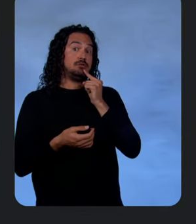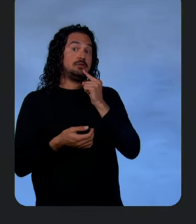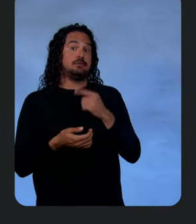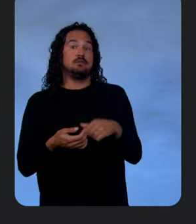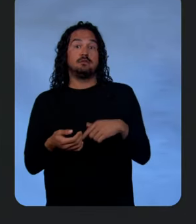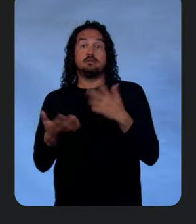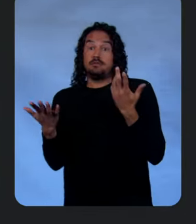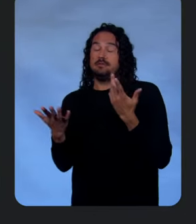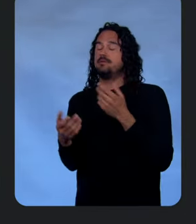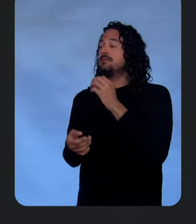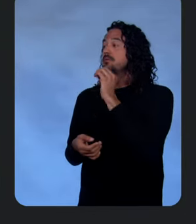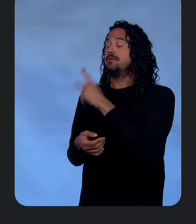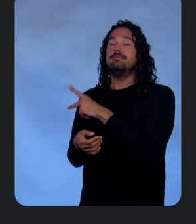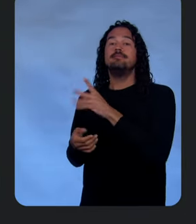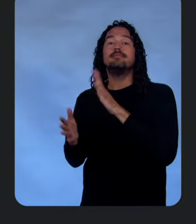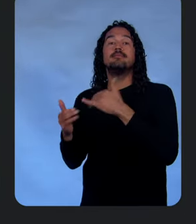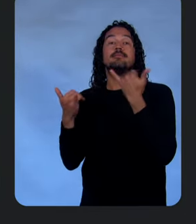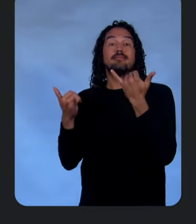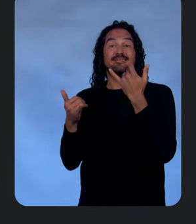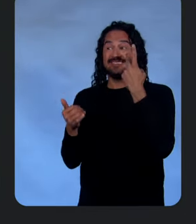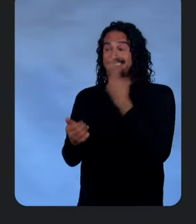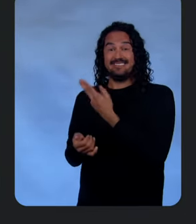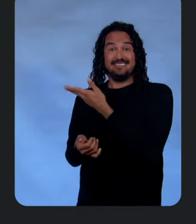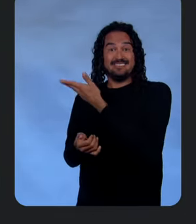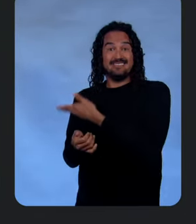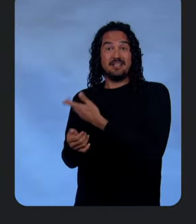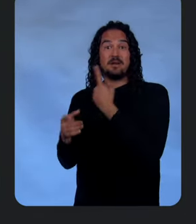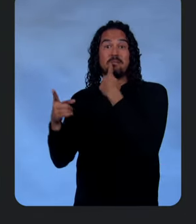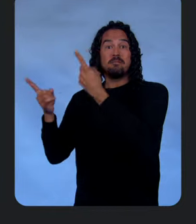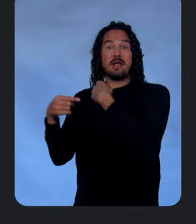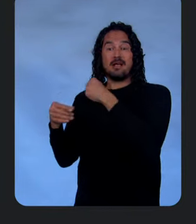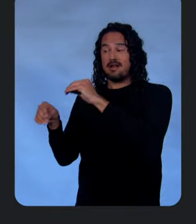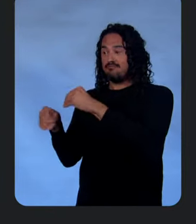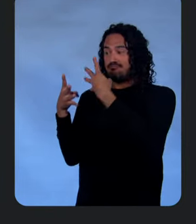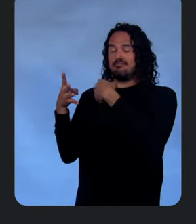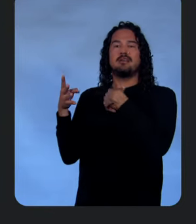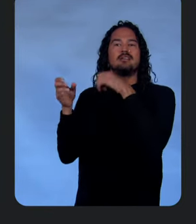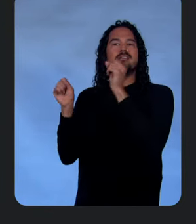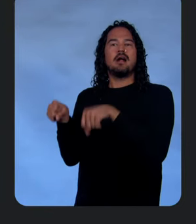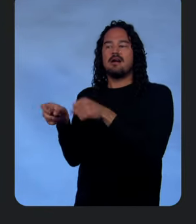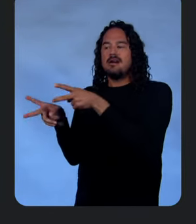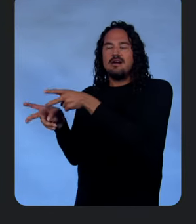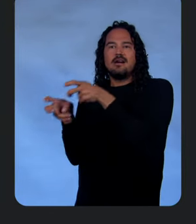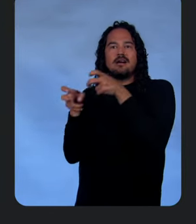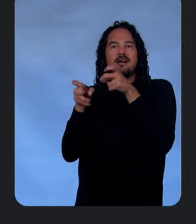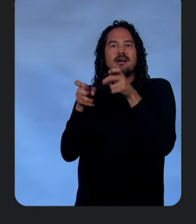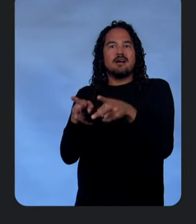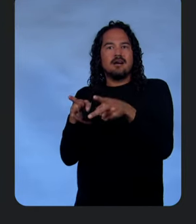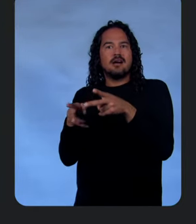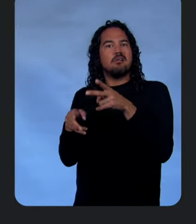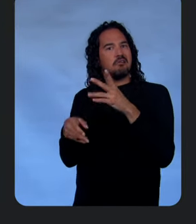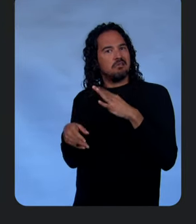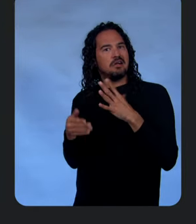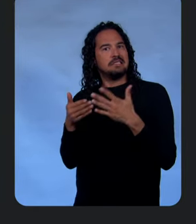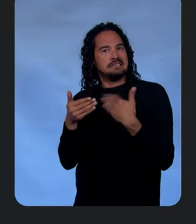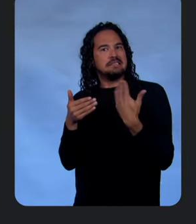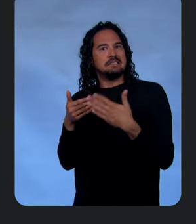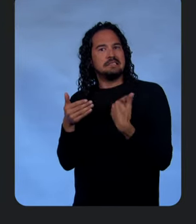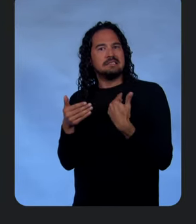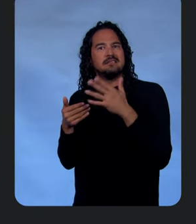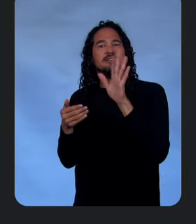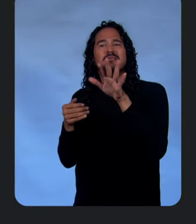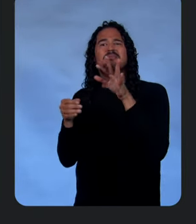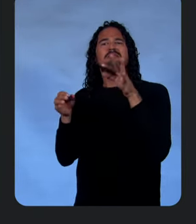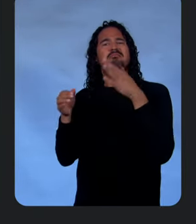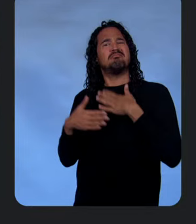All right. So, we get back in command here, right? This is cool. Now, even though we're having a little fun, right, just call out,